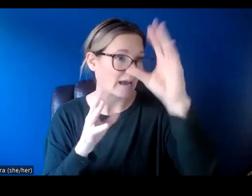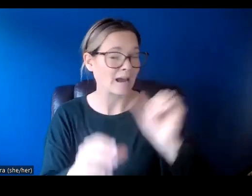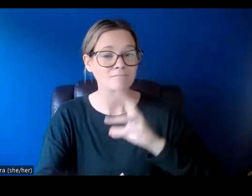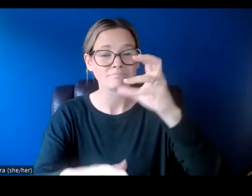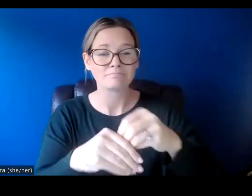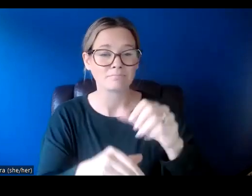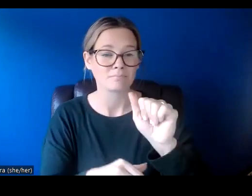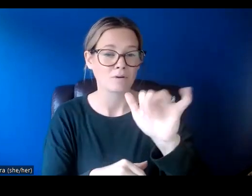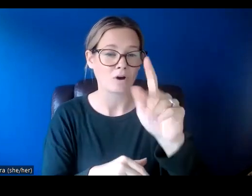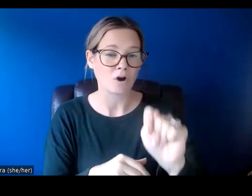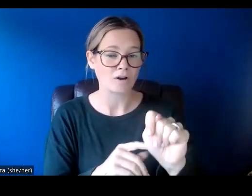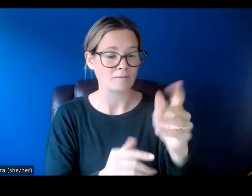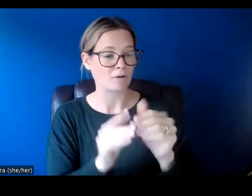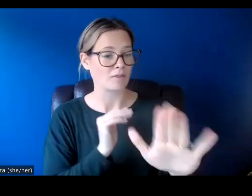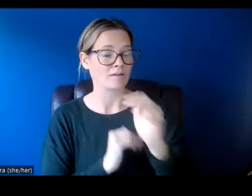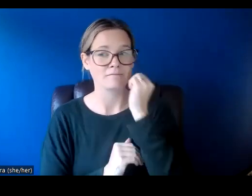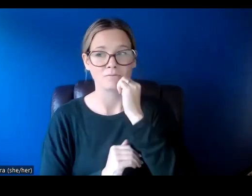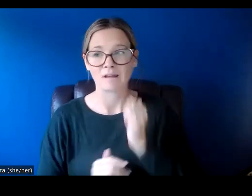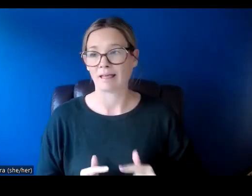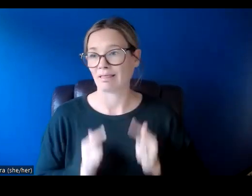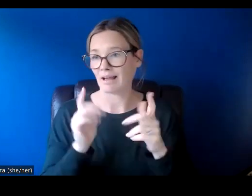in art as part of their everyday lives.